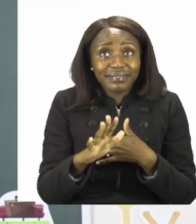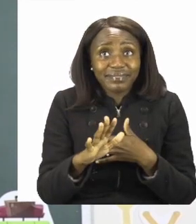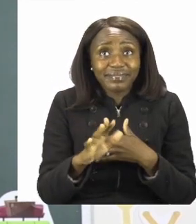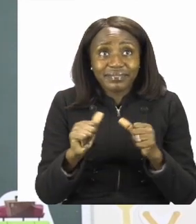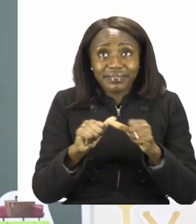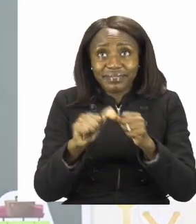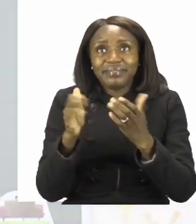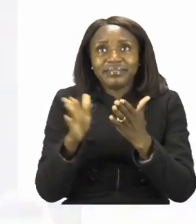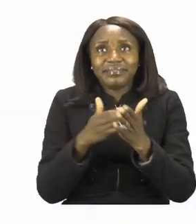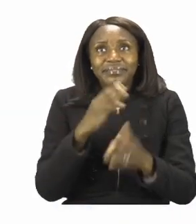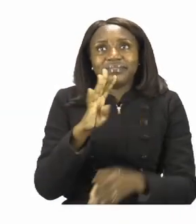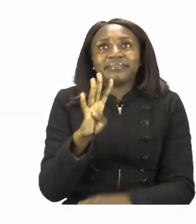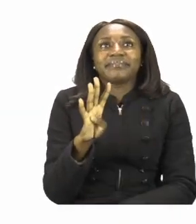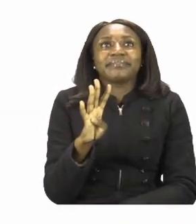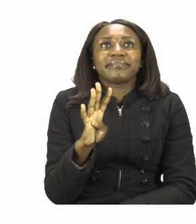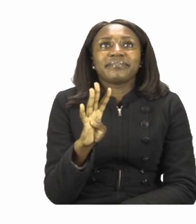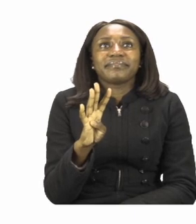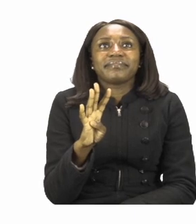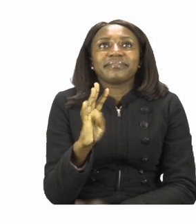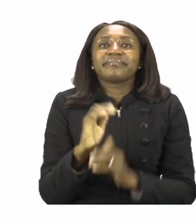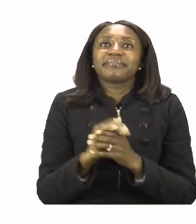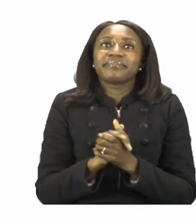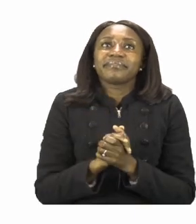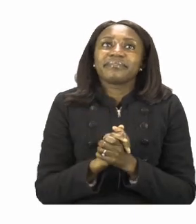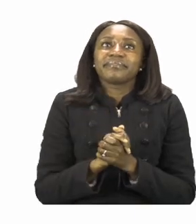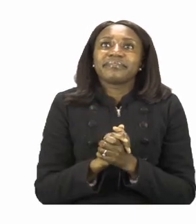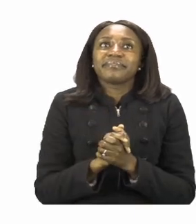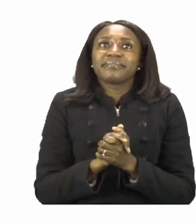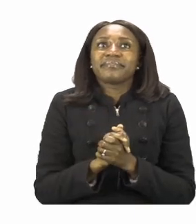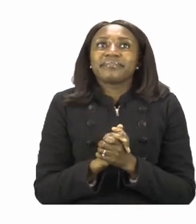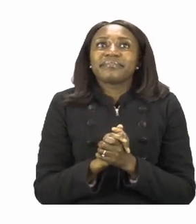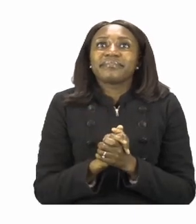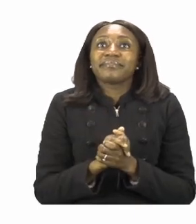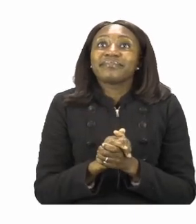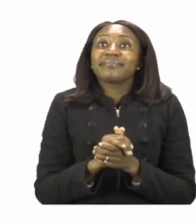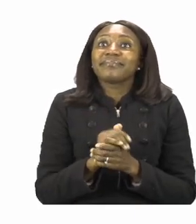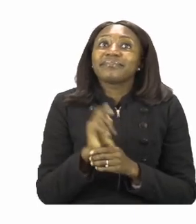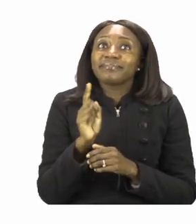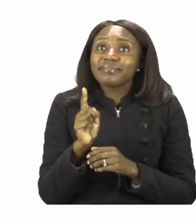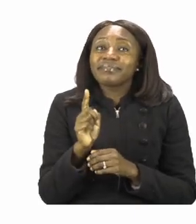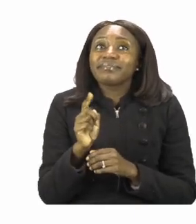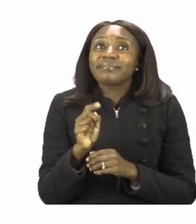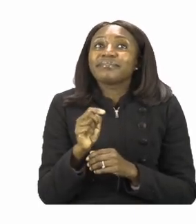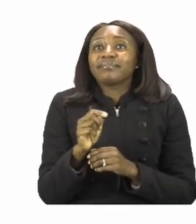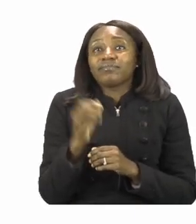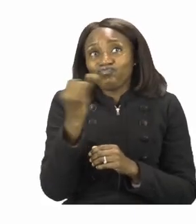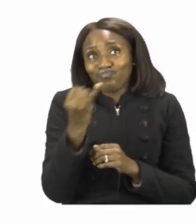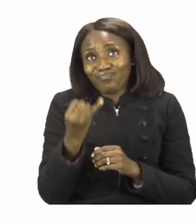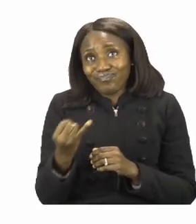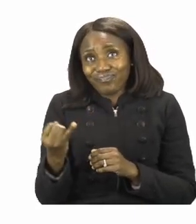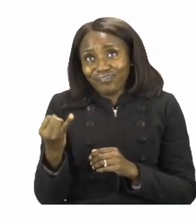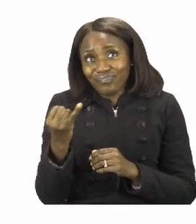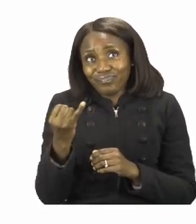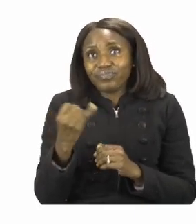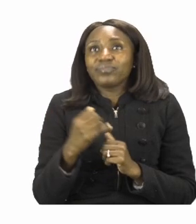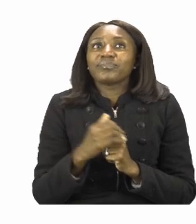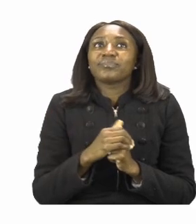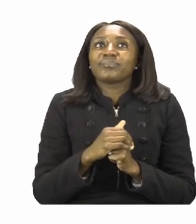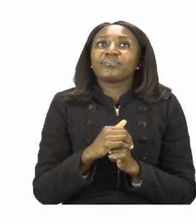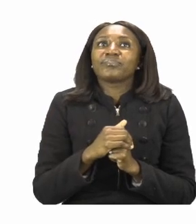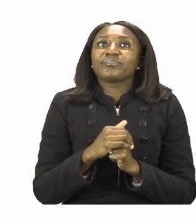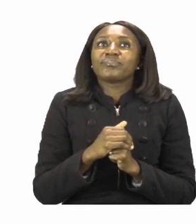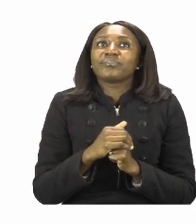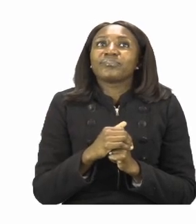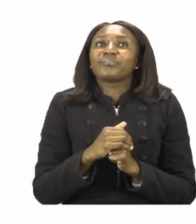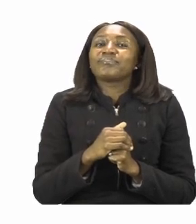four. On page four, you are going to be drawing. And not just any type of drawing.